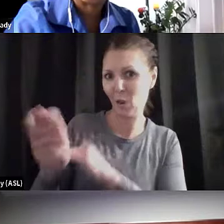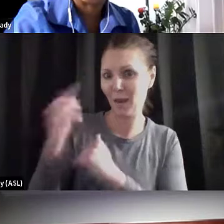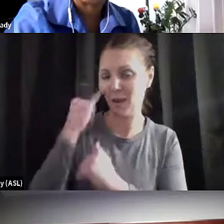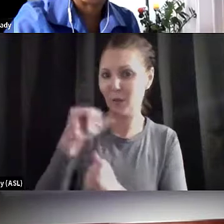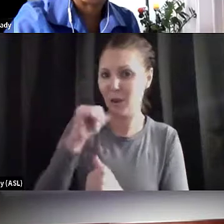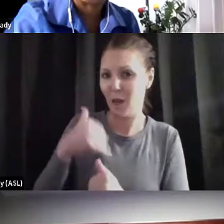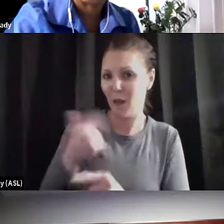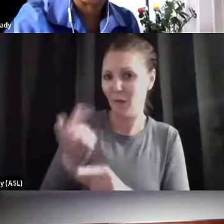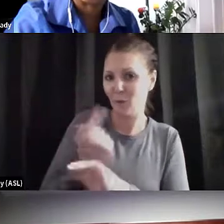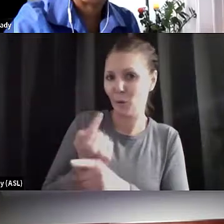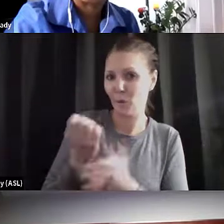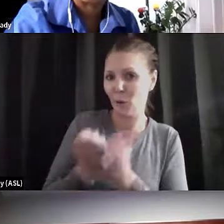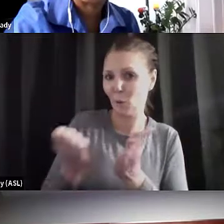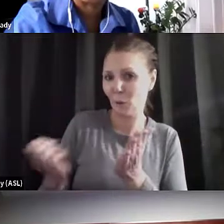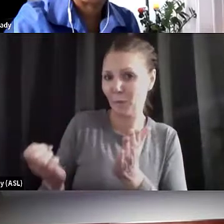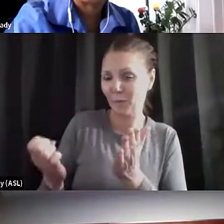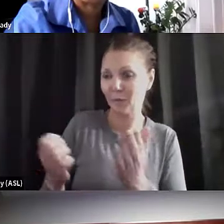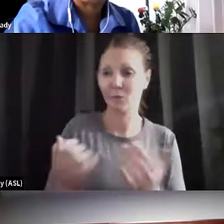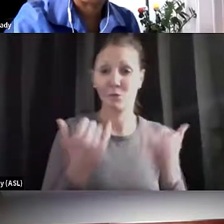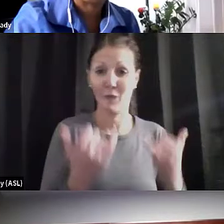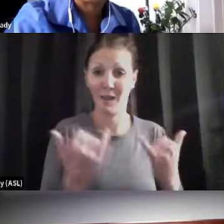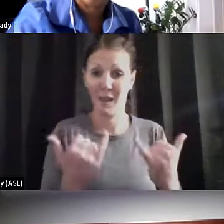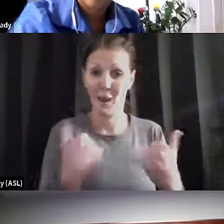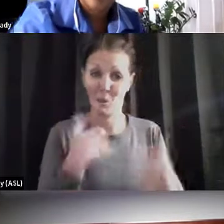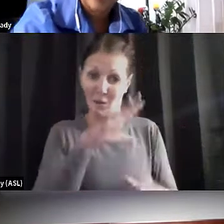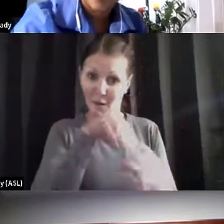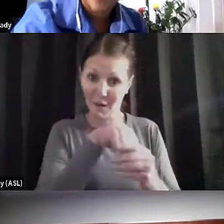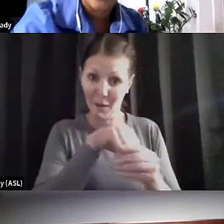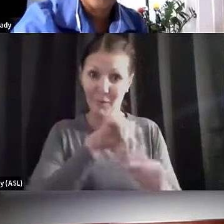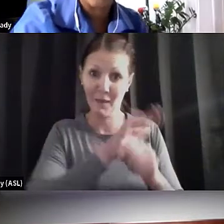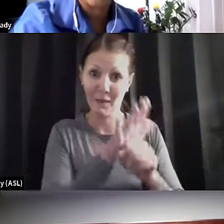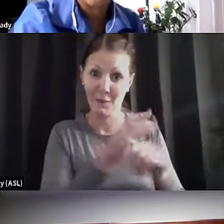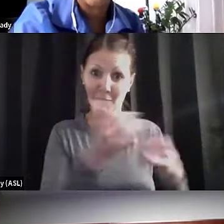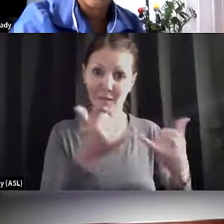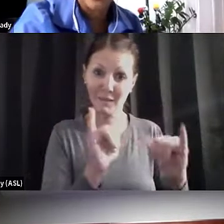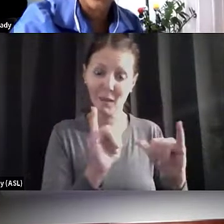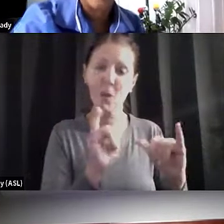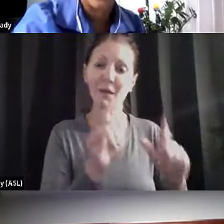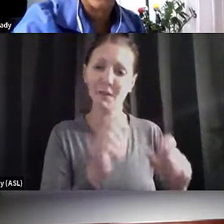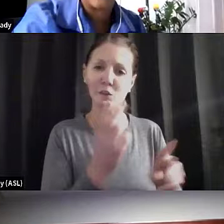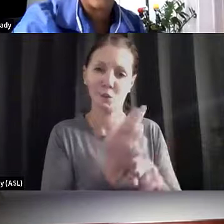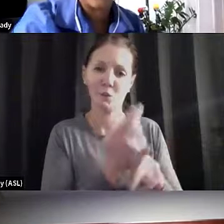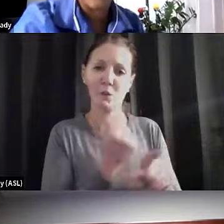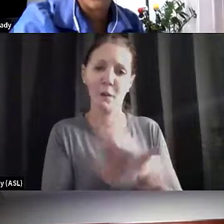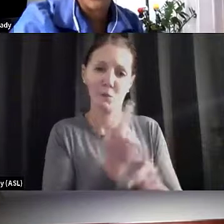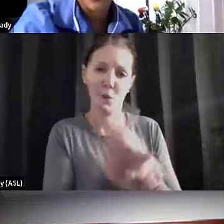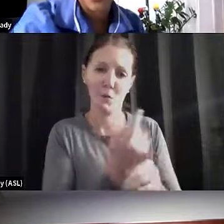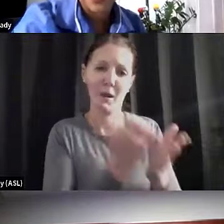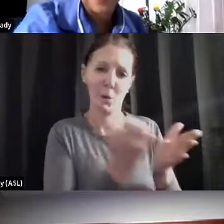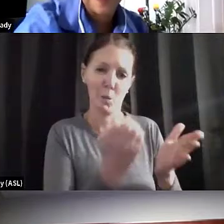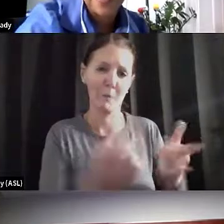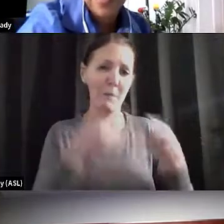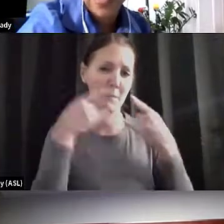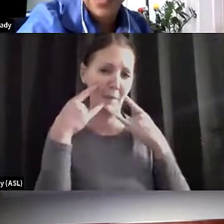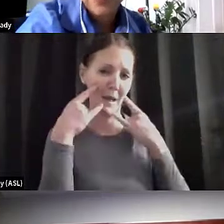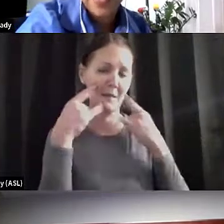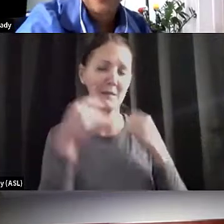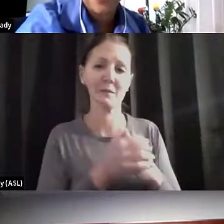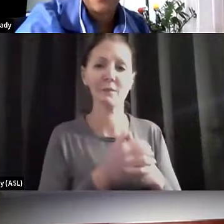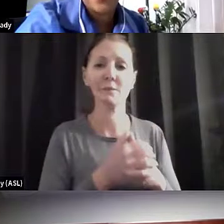pandemic, so we still need to utilize the appropriate equipment. Thank you so much for your response. Mike, thank you so much for your question.